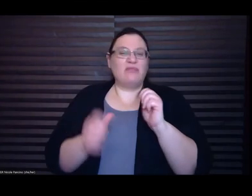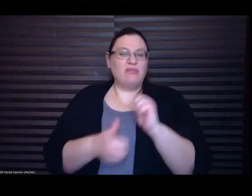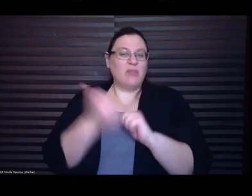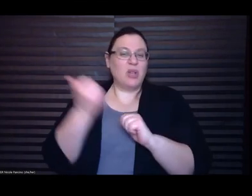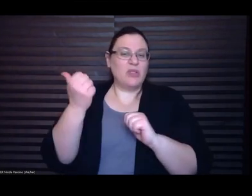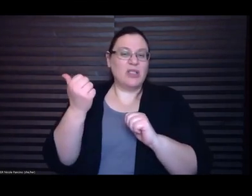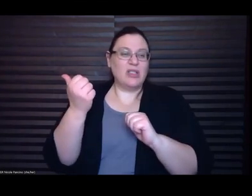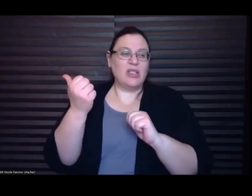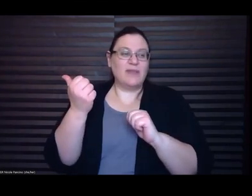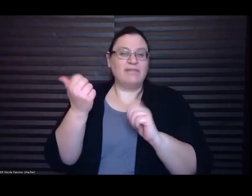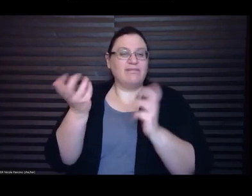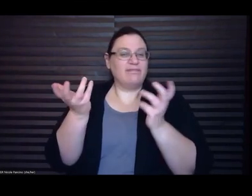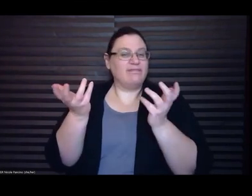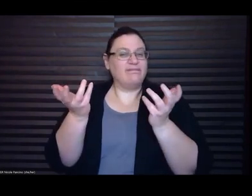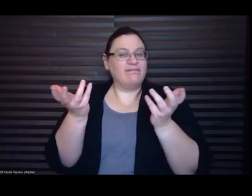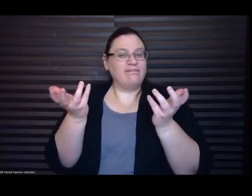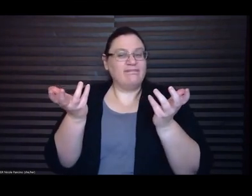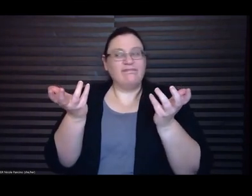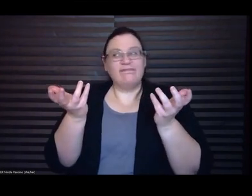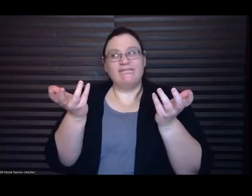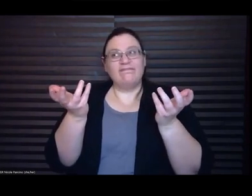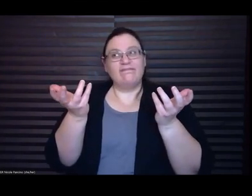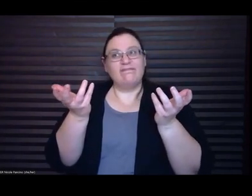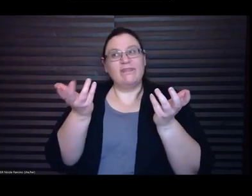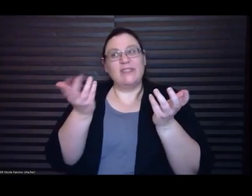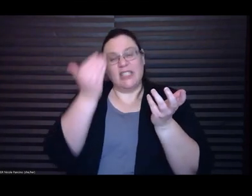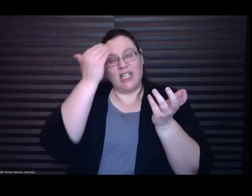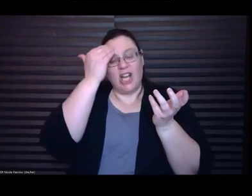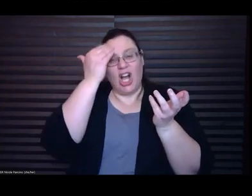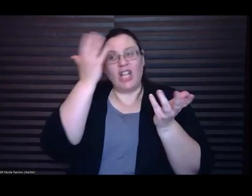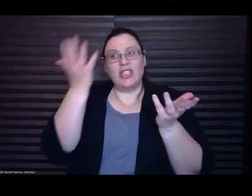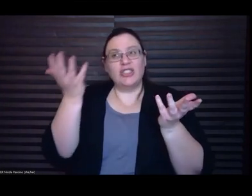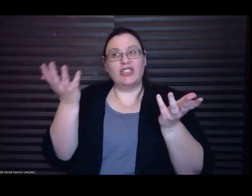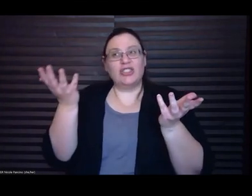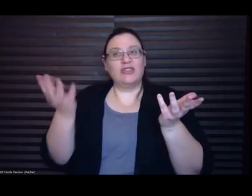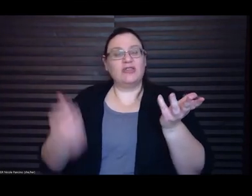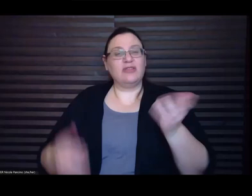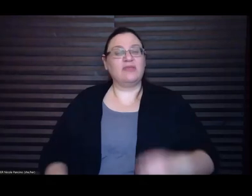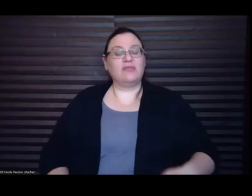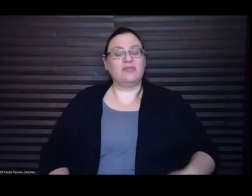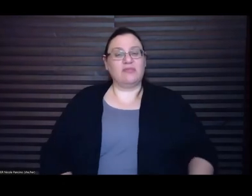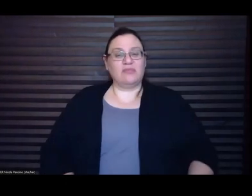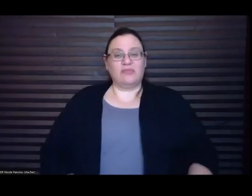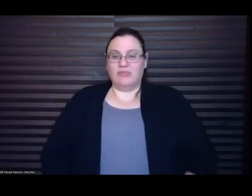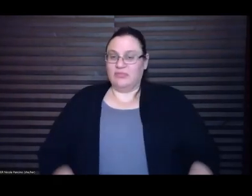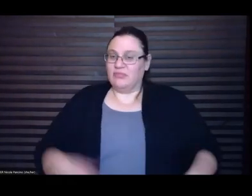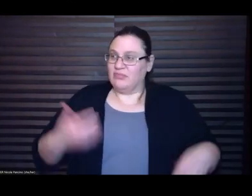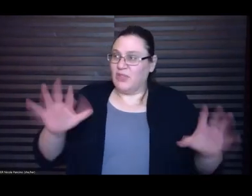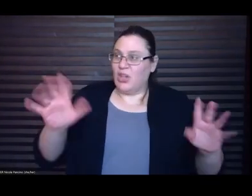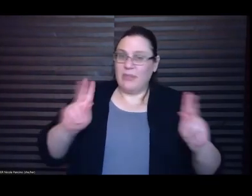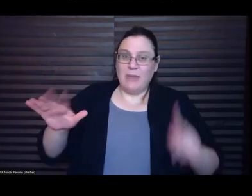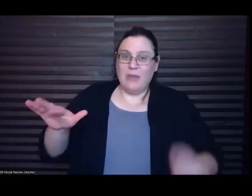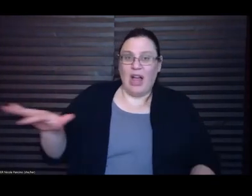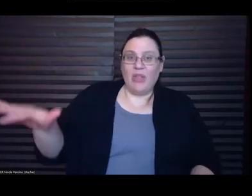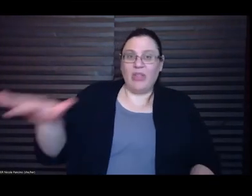that you know there are people out there who may pick it up um is is so heartening